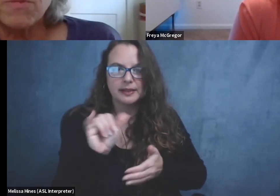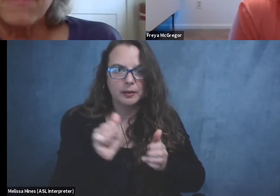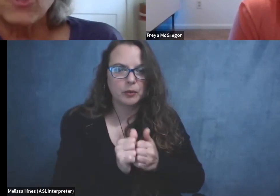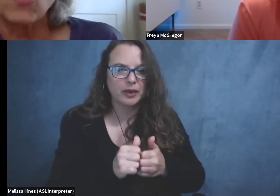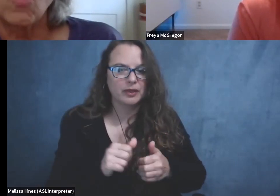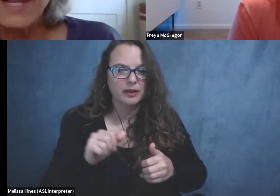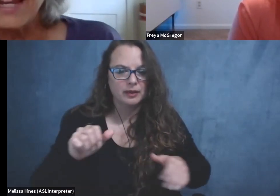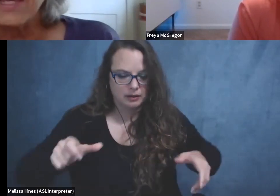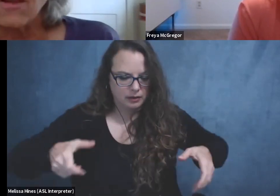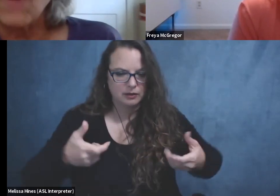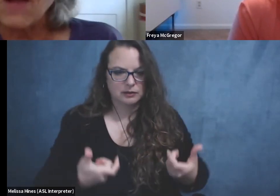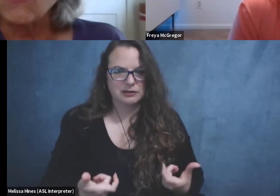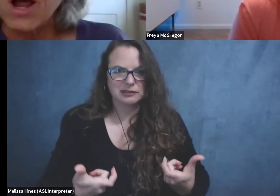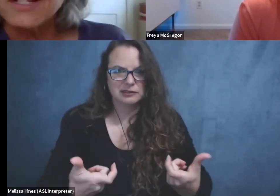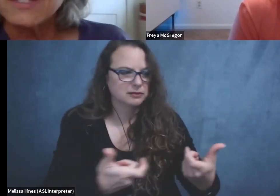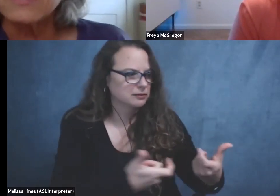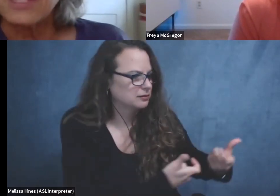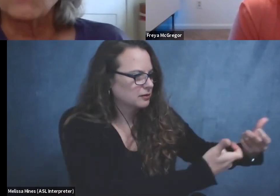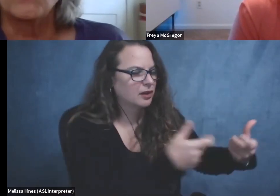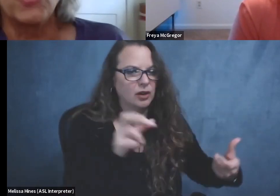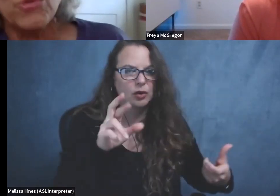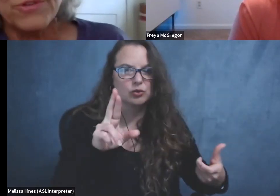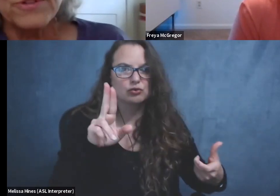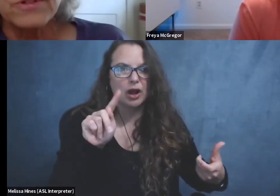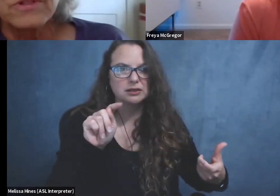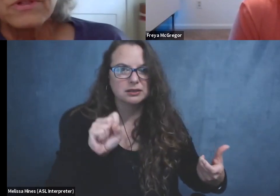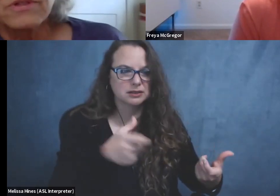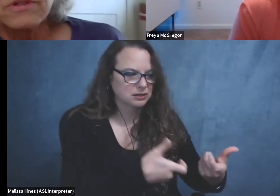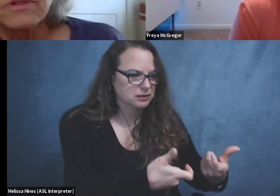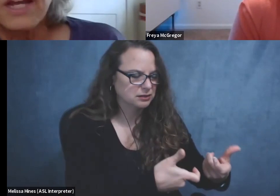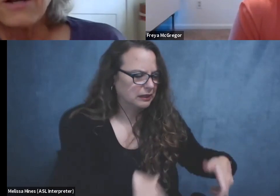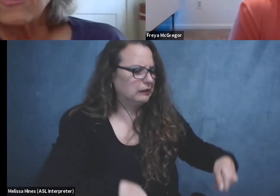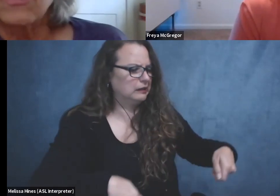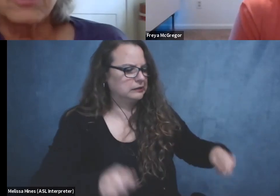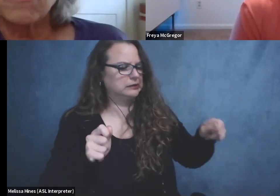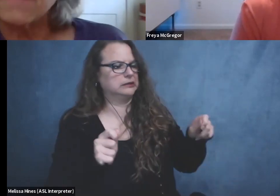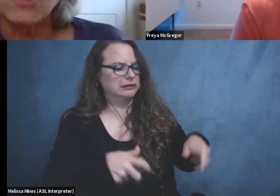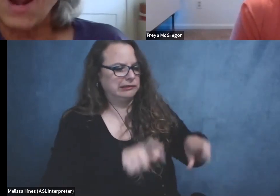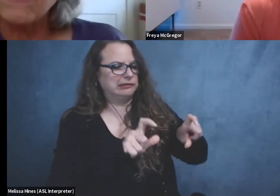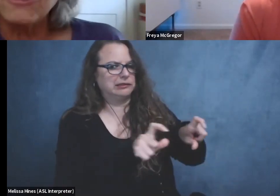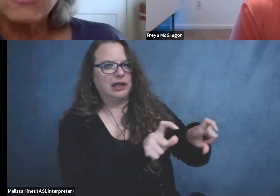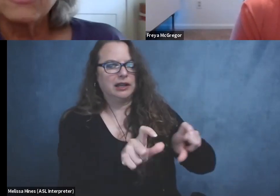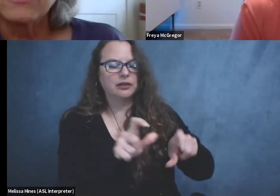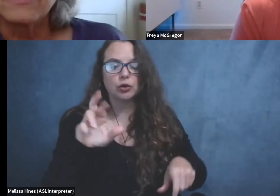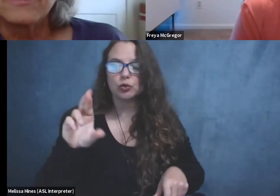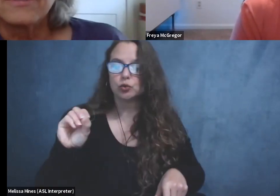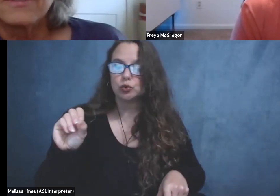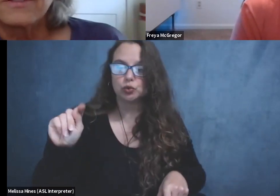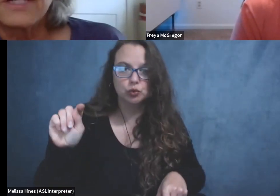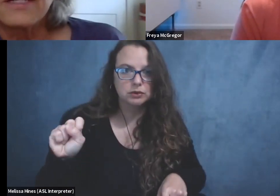You have to be able to do a wheelie to get around ruts and roots and sometimes gravel.